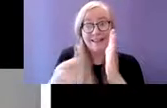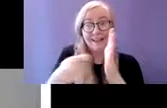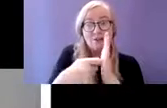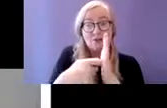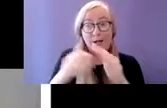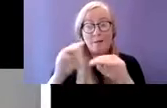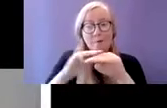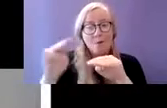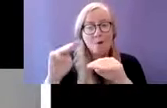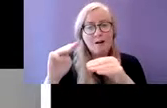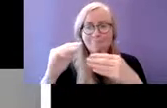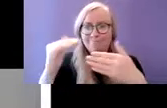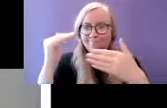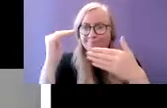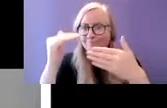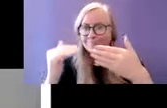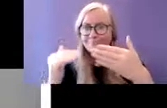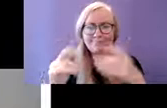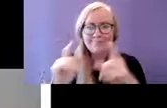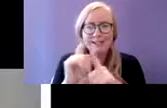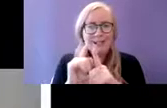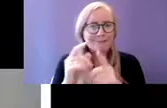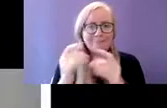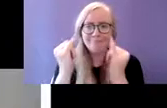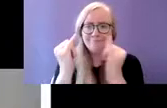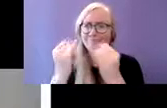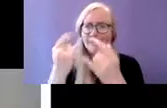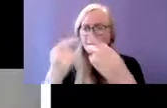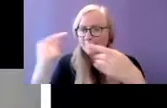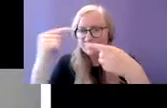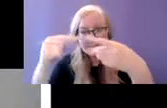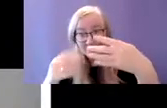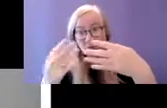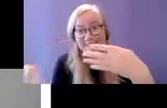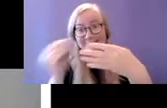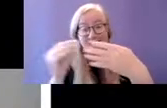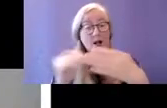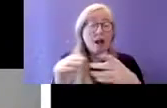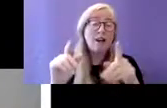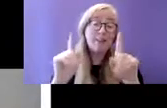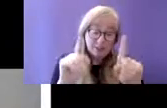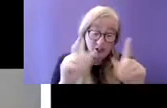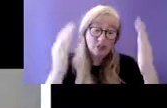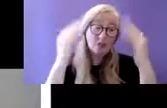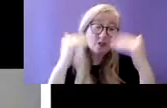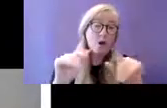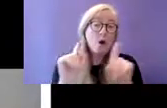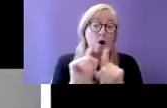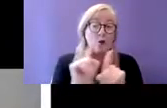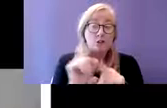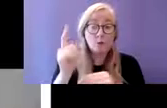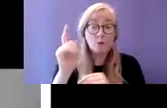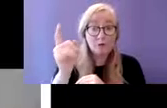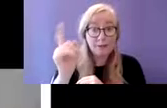comorbidities there we're also recommending that basic autism screening tools are